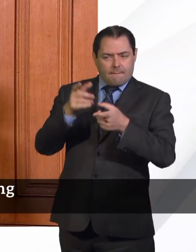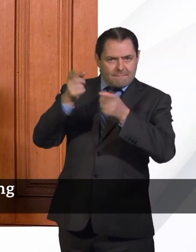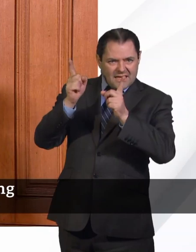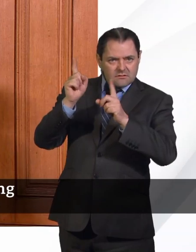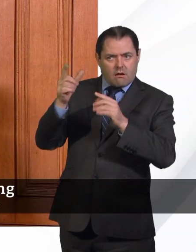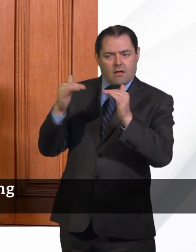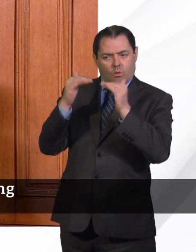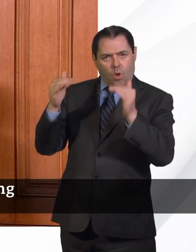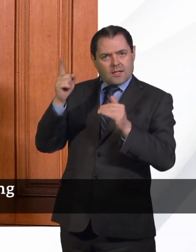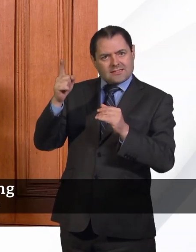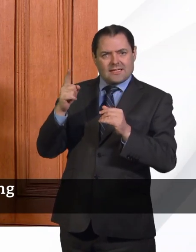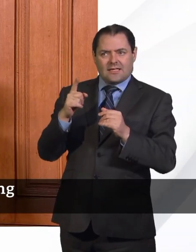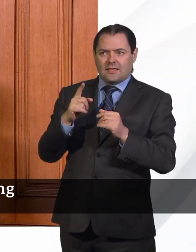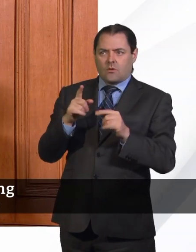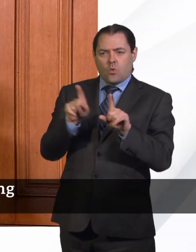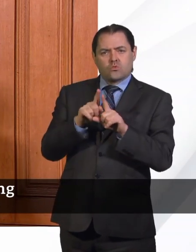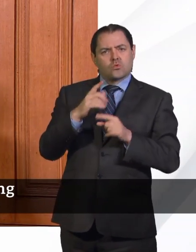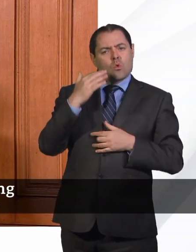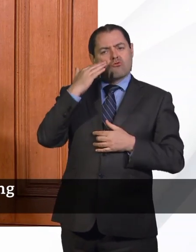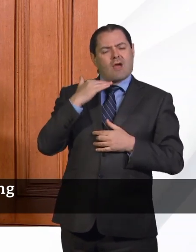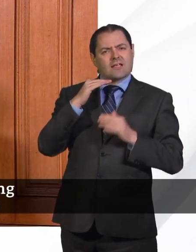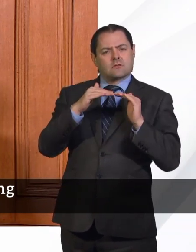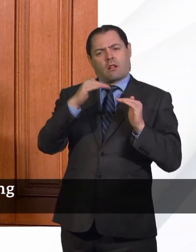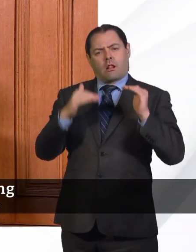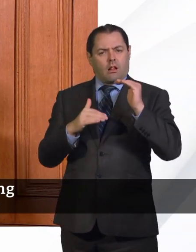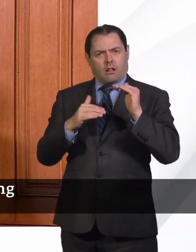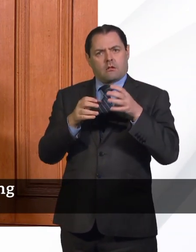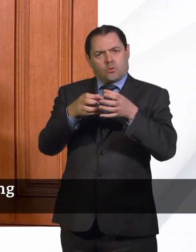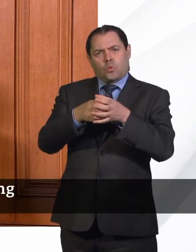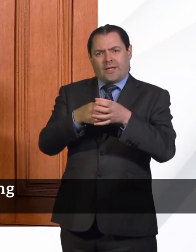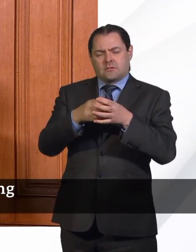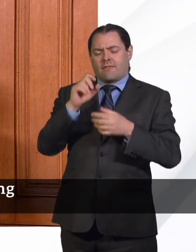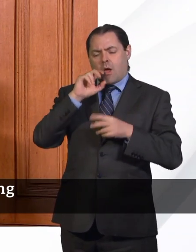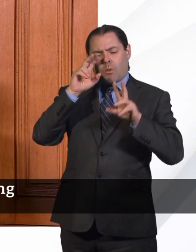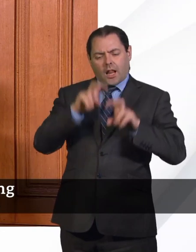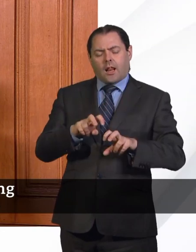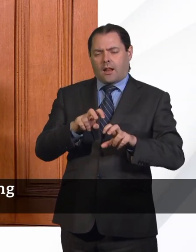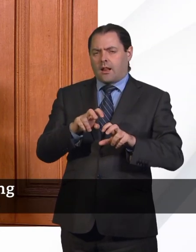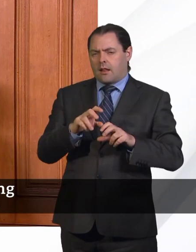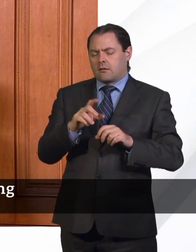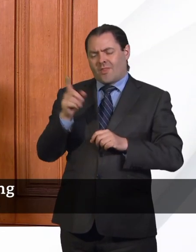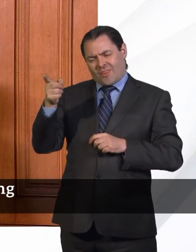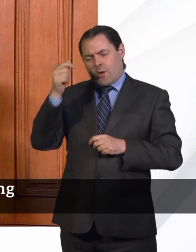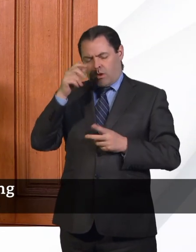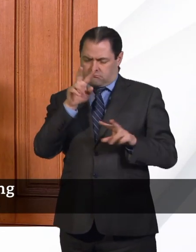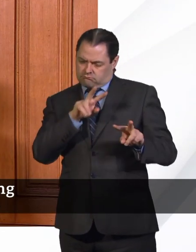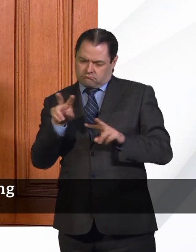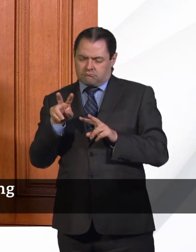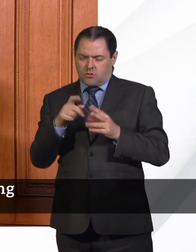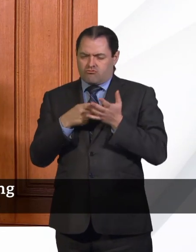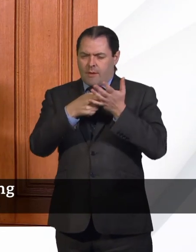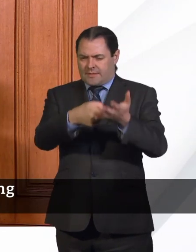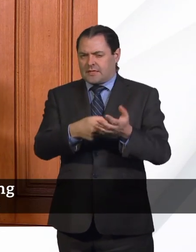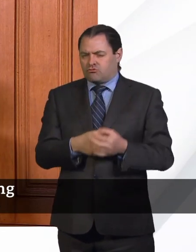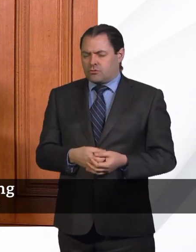race disparities unit who have already looked at the data. And I think we will be seeing some recommendations coming out. But it is important that those